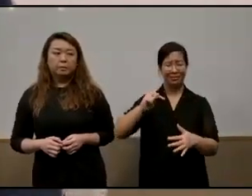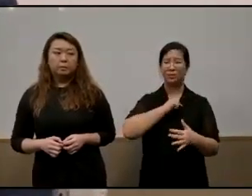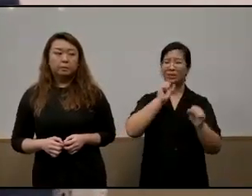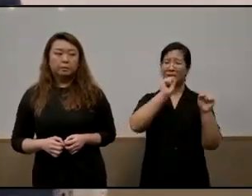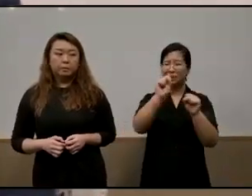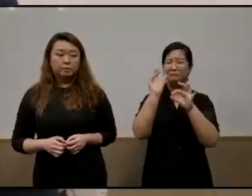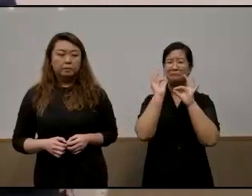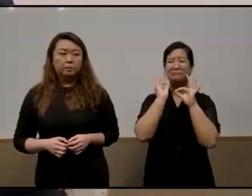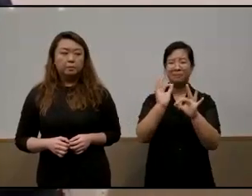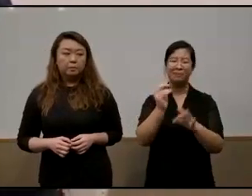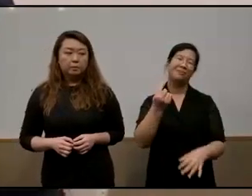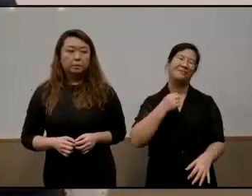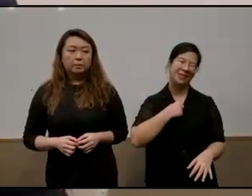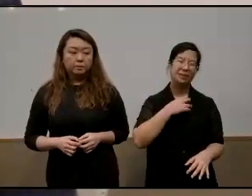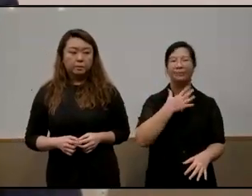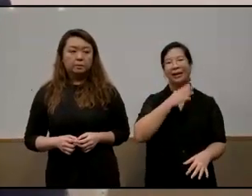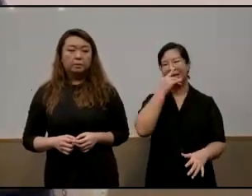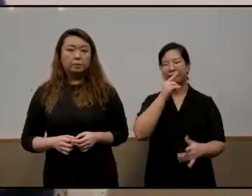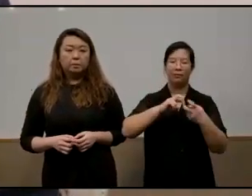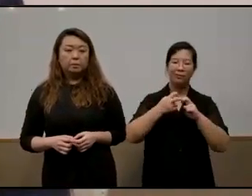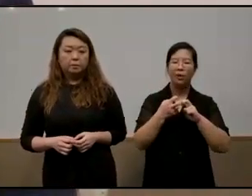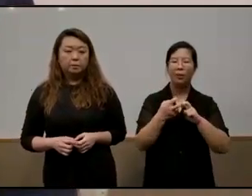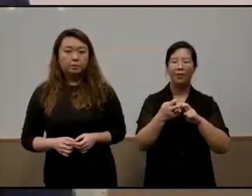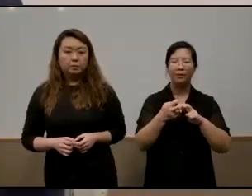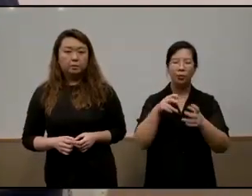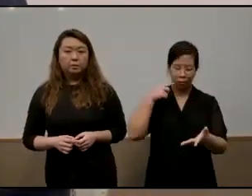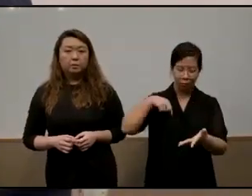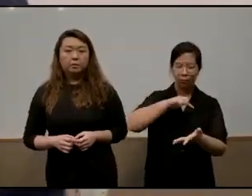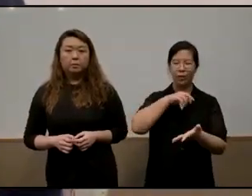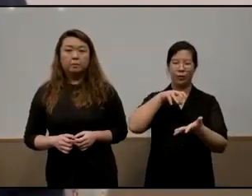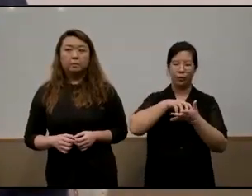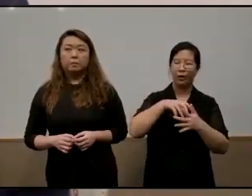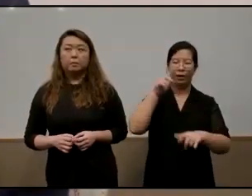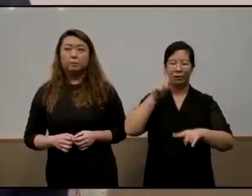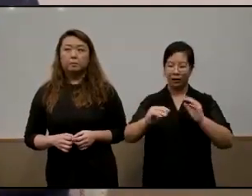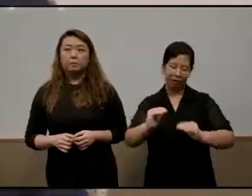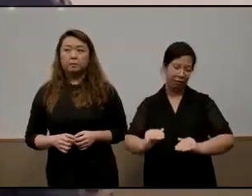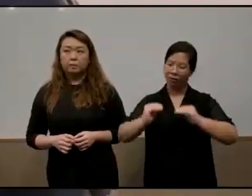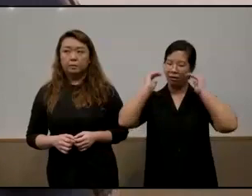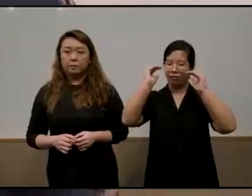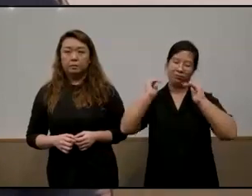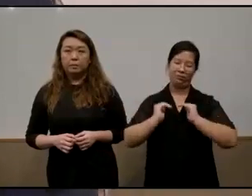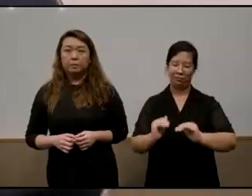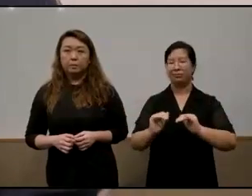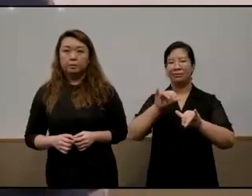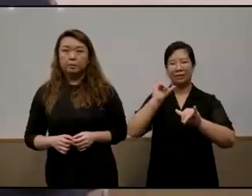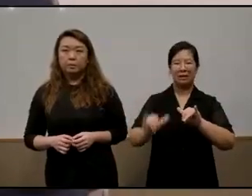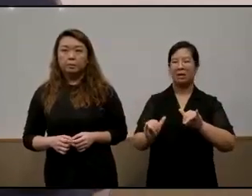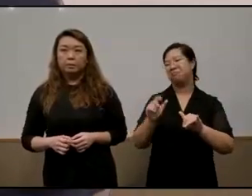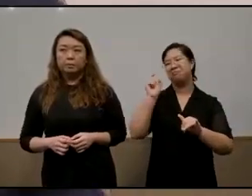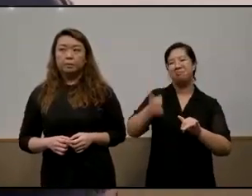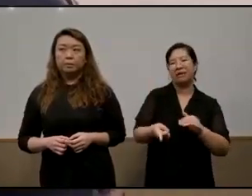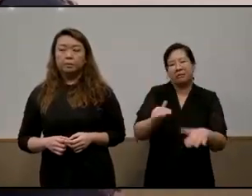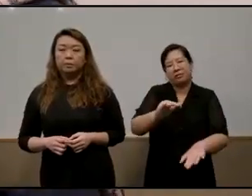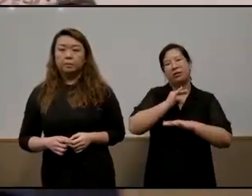done but it's just me like it's just my children you know it's just us and we can't level up so we have to be happy with where we are so i i think in both ways